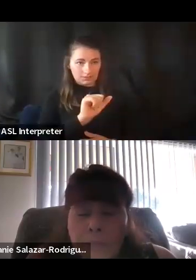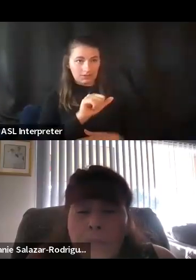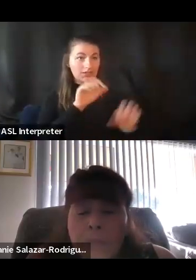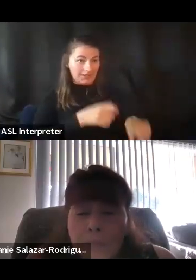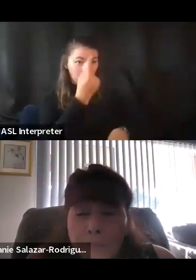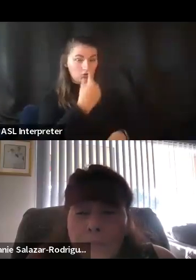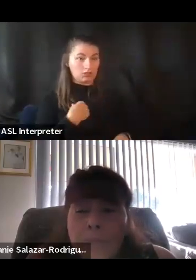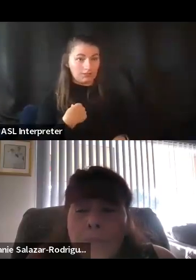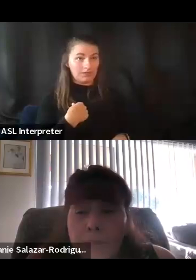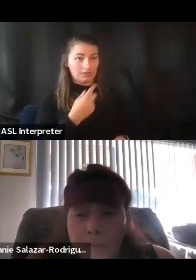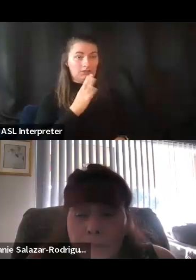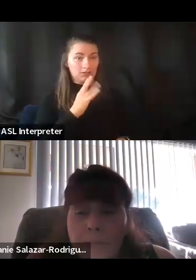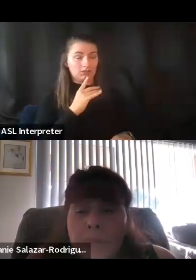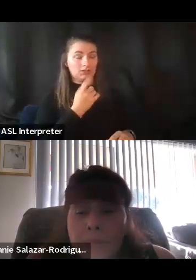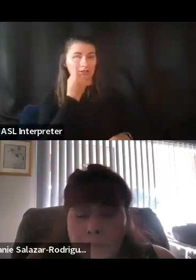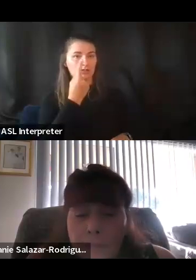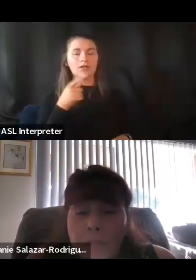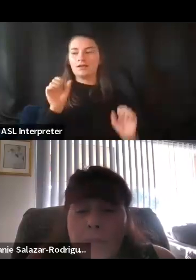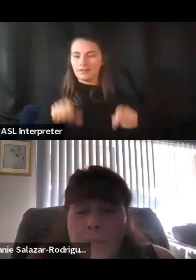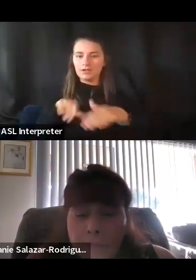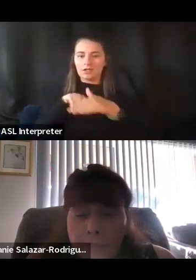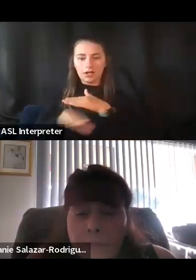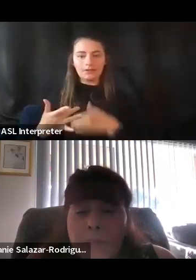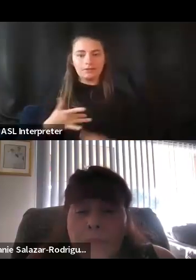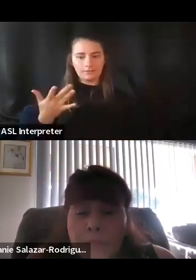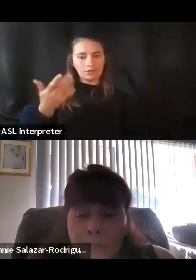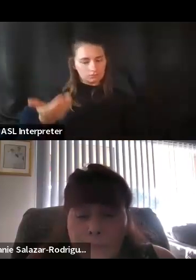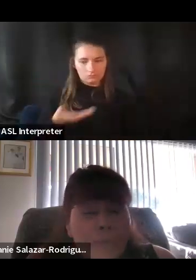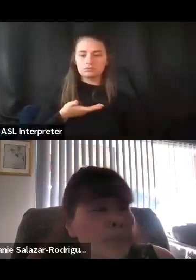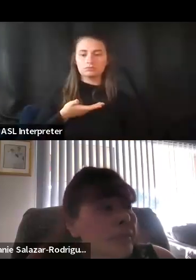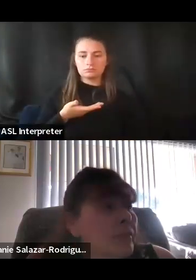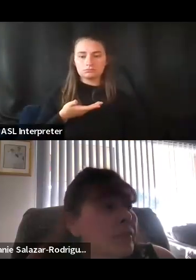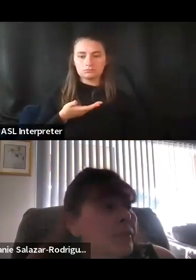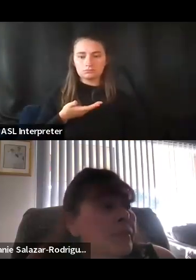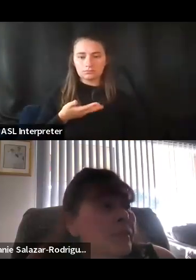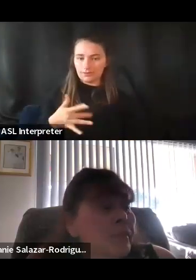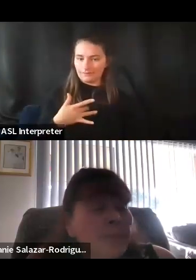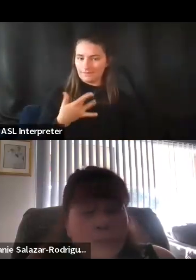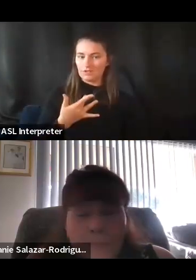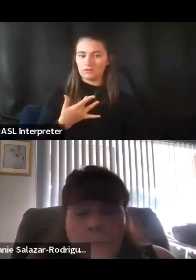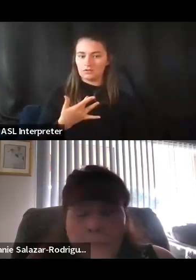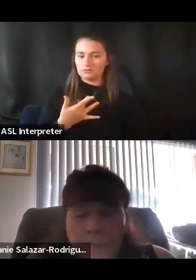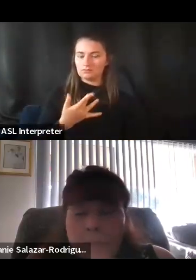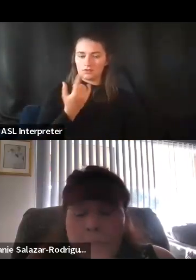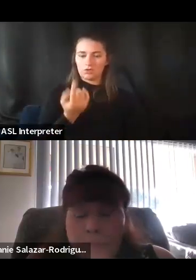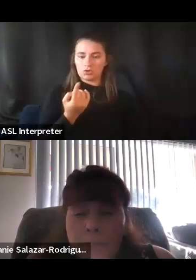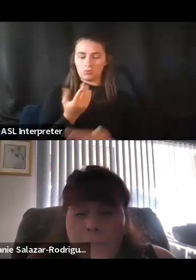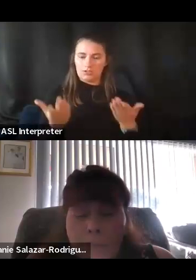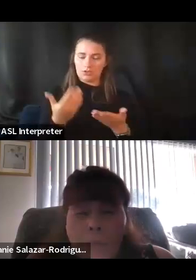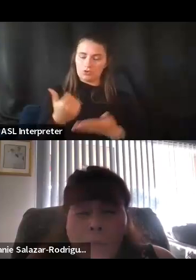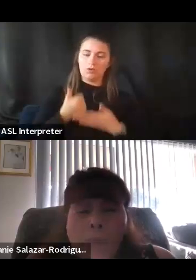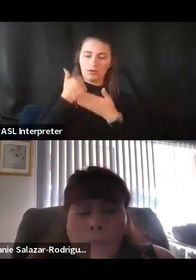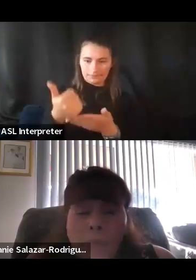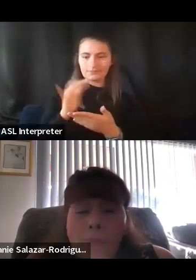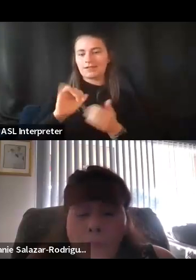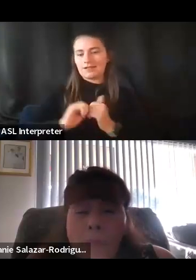They can come in and they feel more welcome. They feel that somebody is there to help them. So that's the way I support